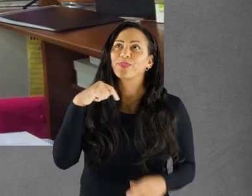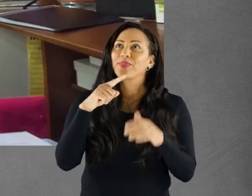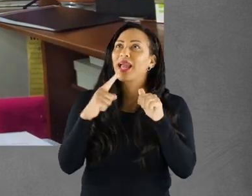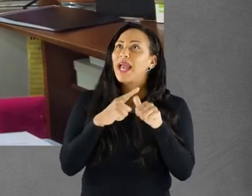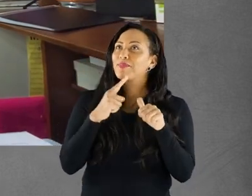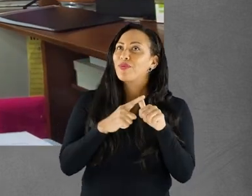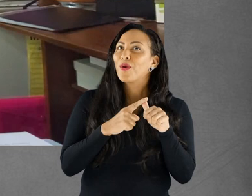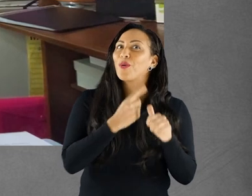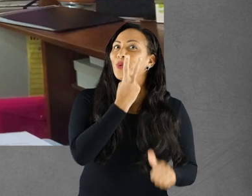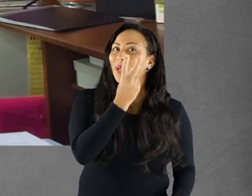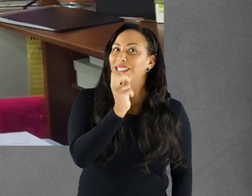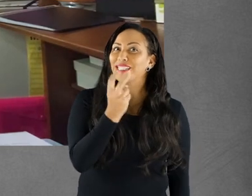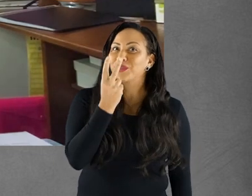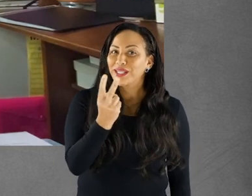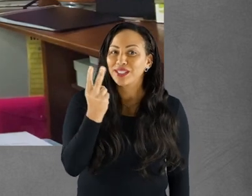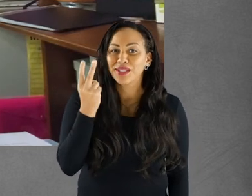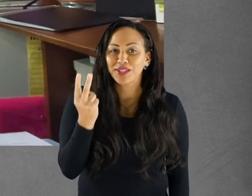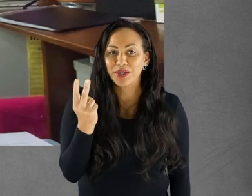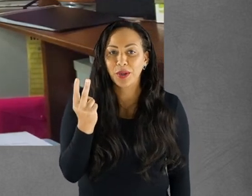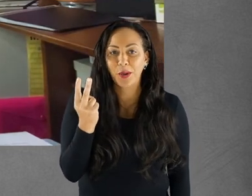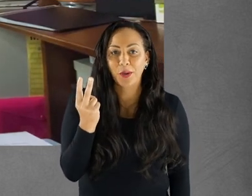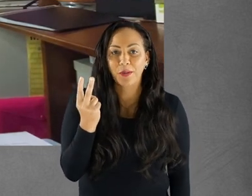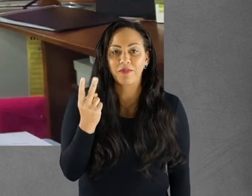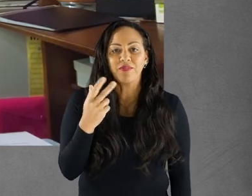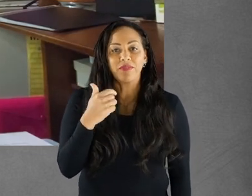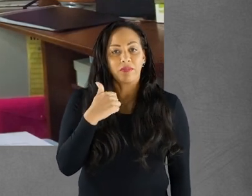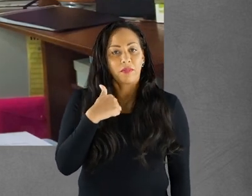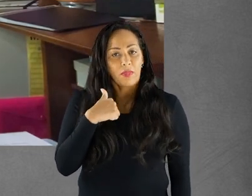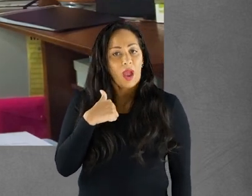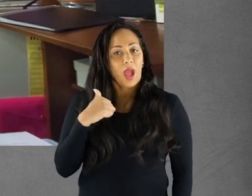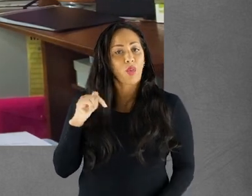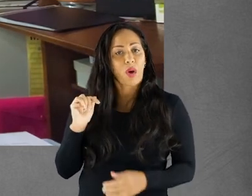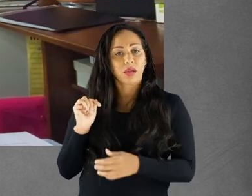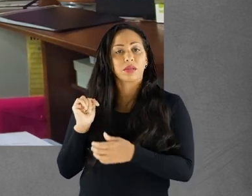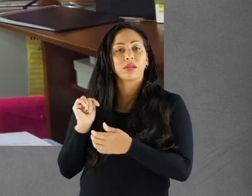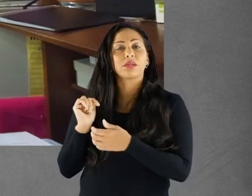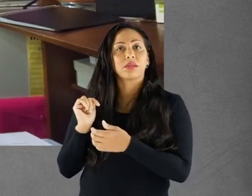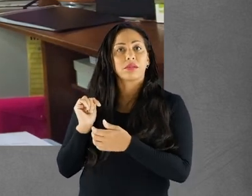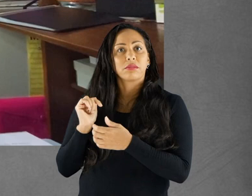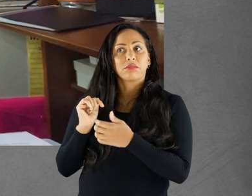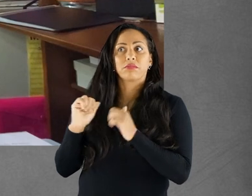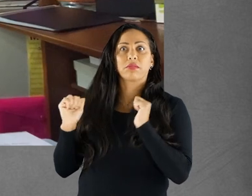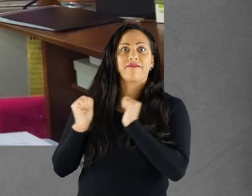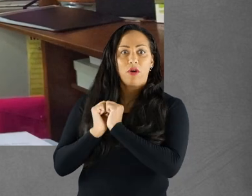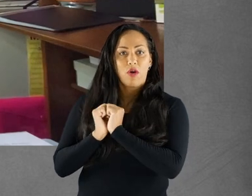4. And in April 2022,